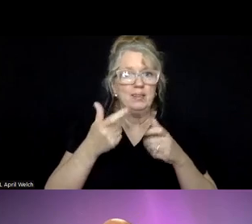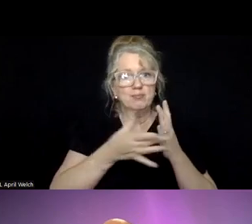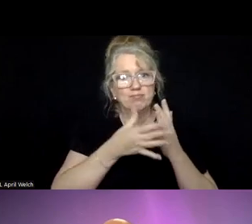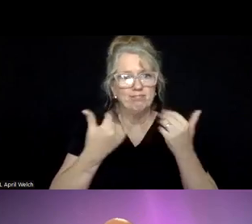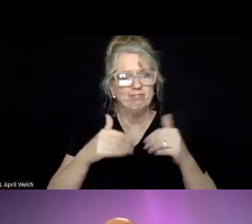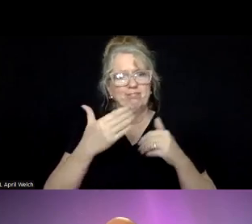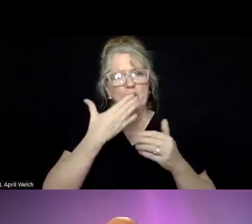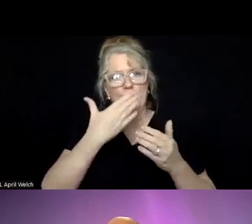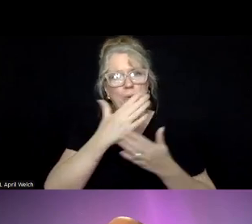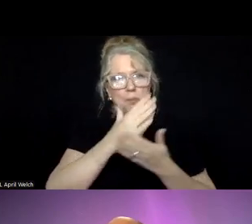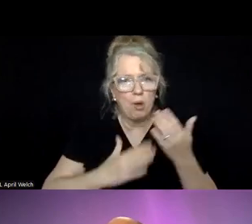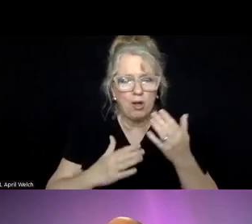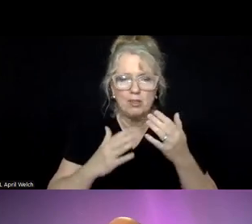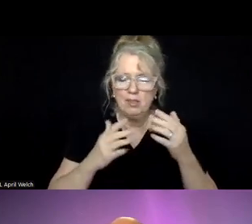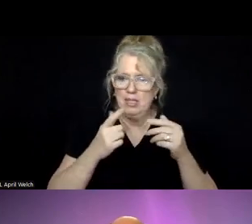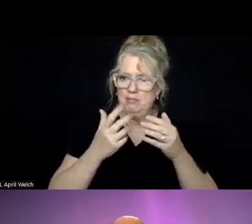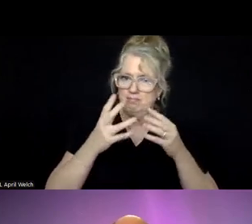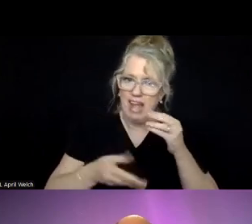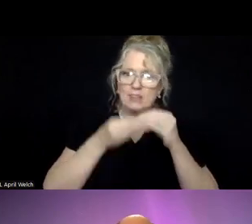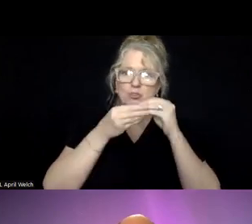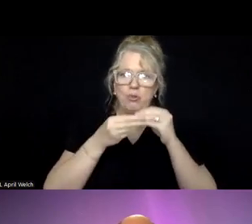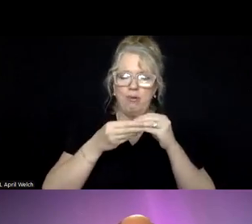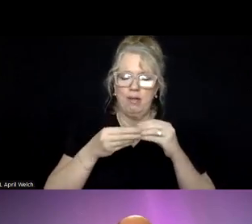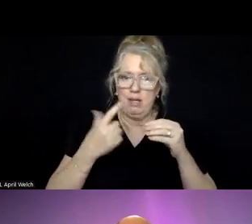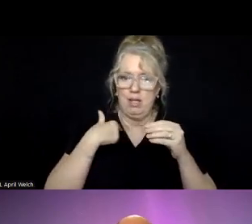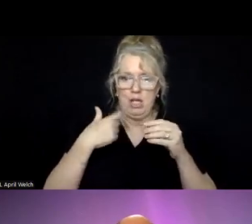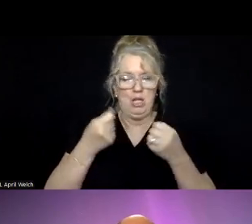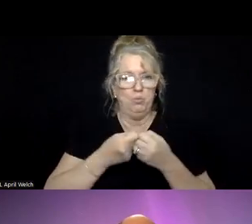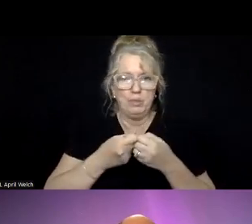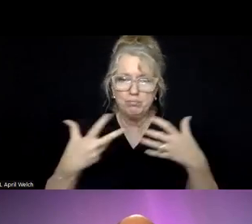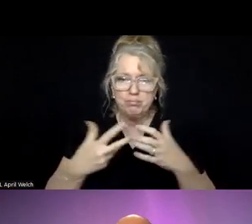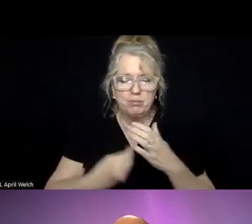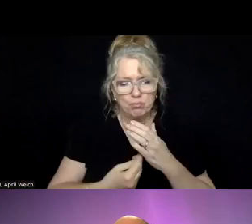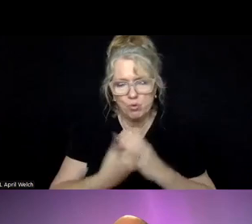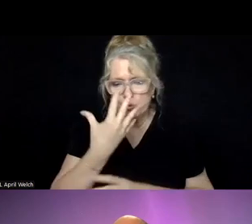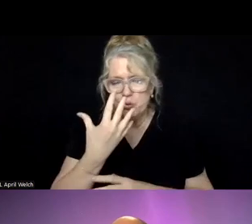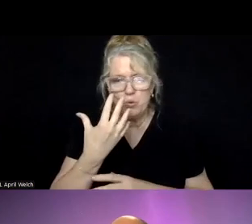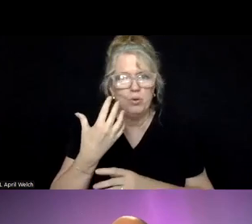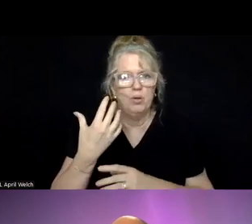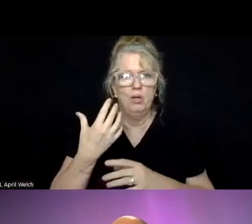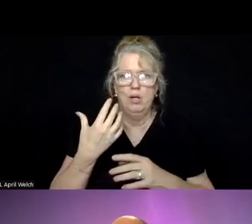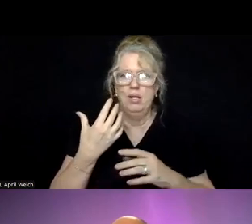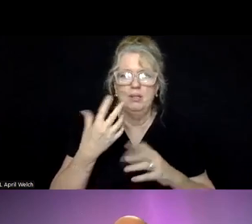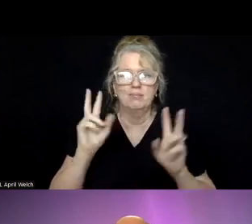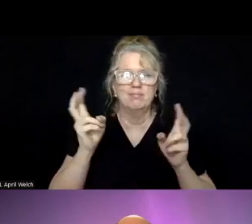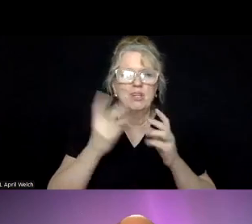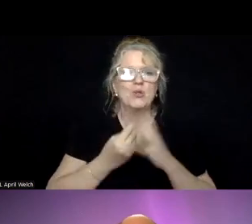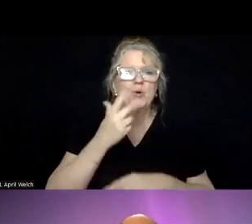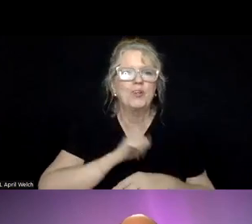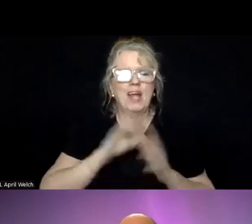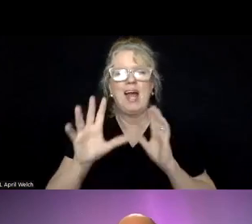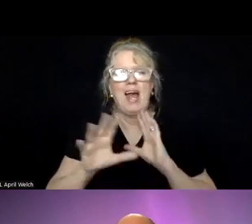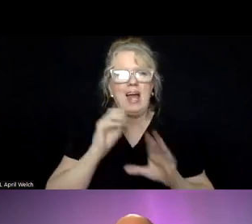Um, and we nearly grew ourselves out of business. We